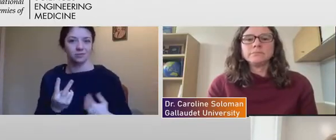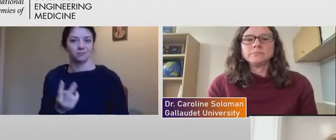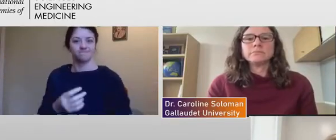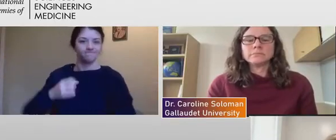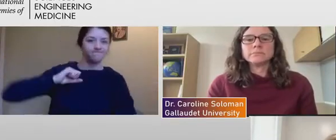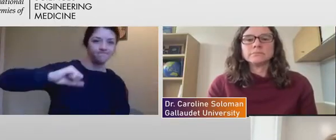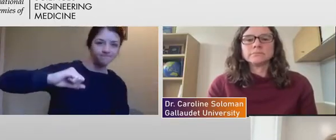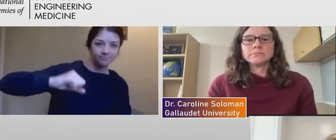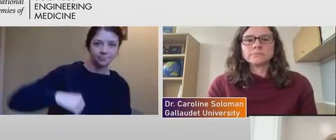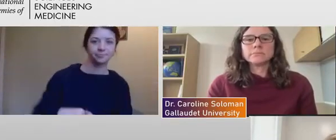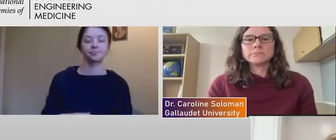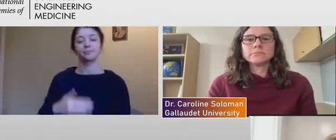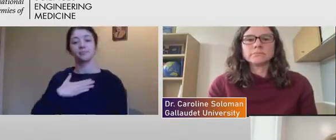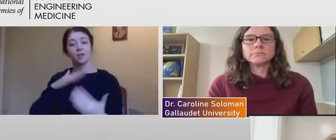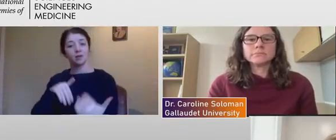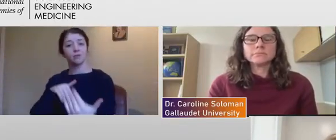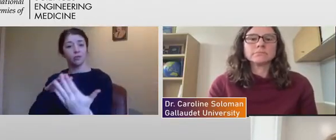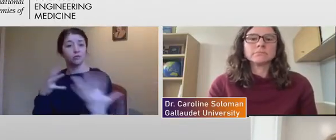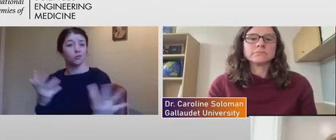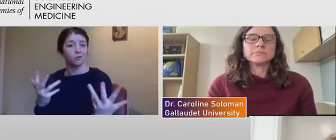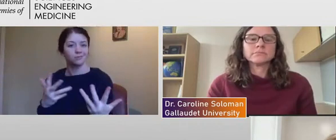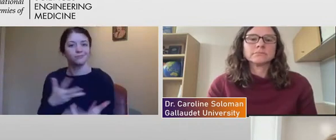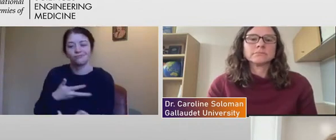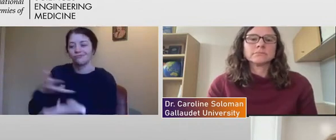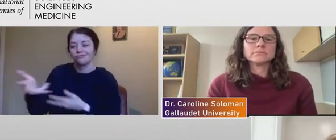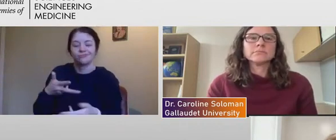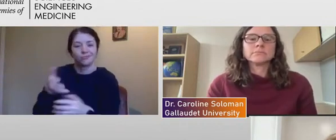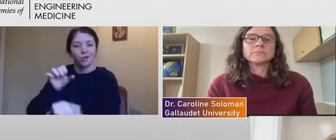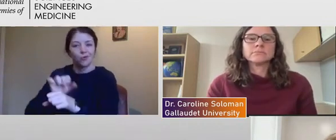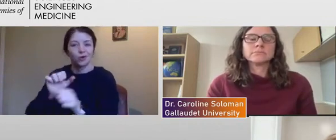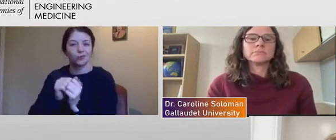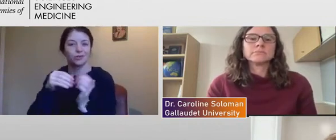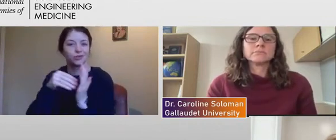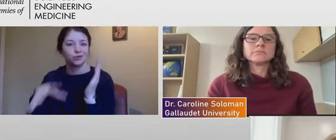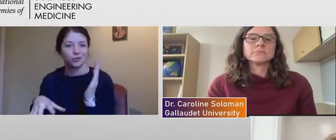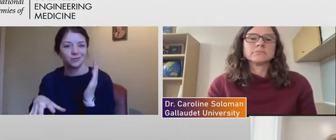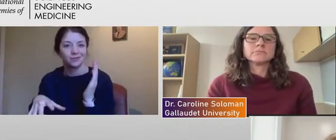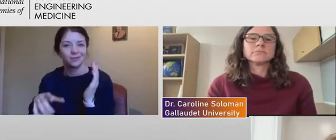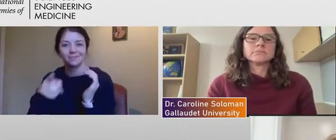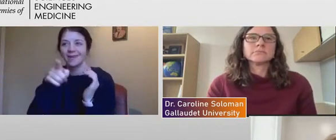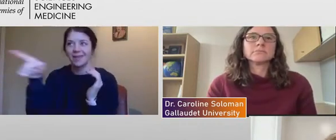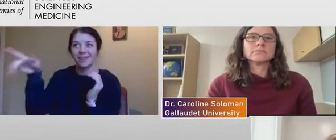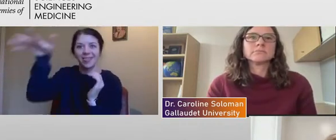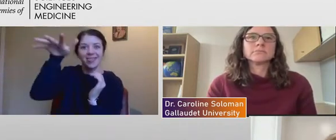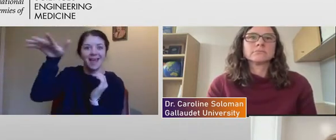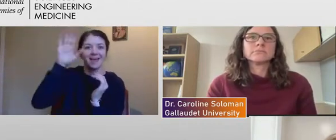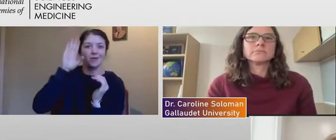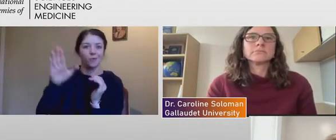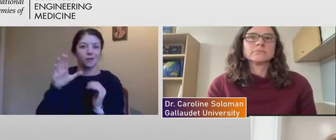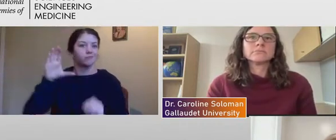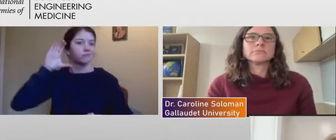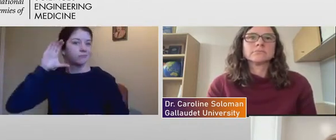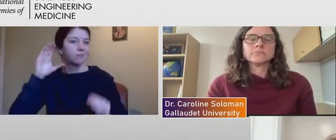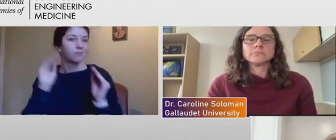to work with students. They listen to students more than faculty, which is great.